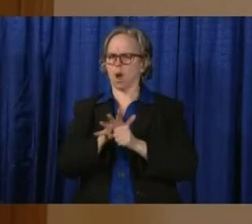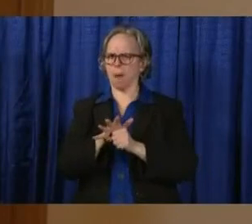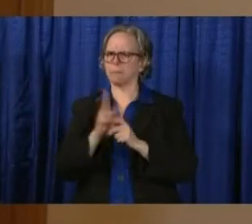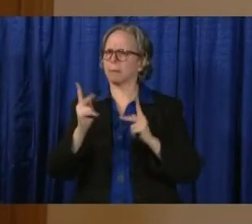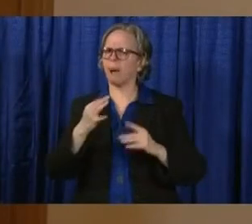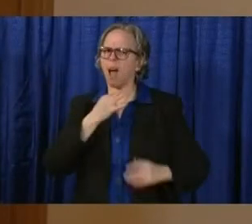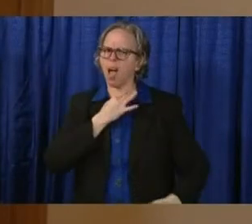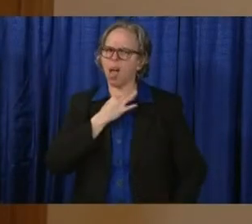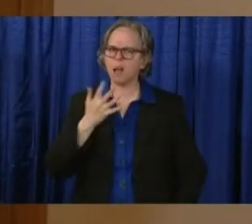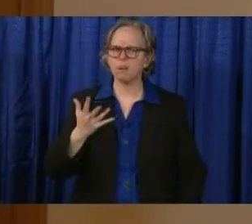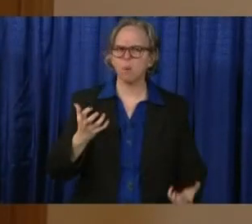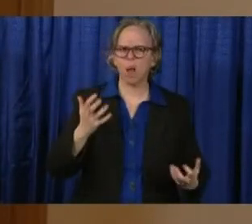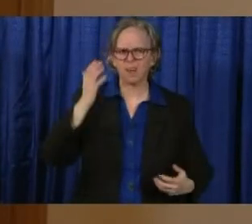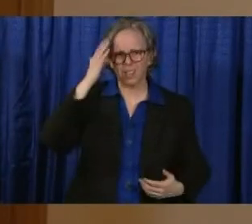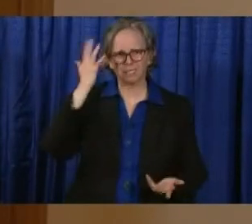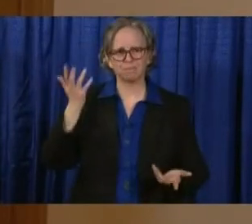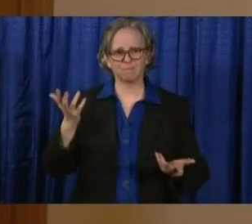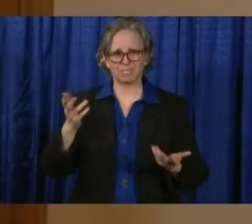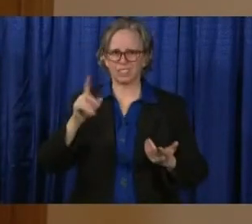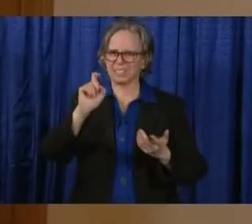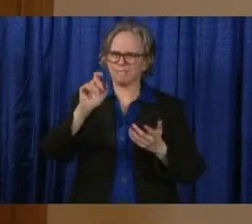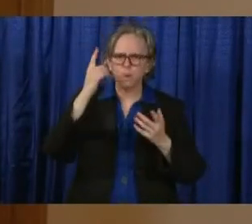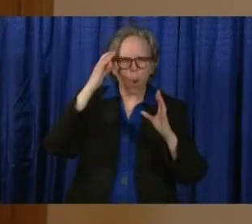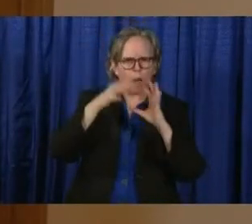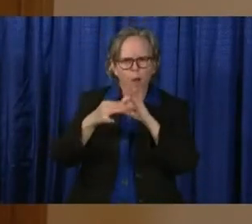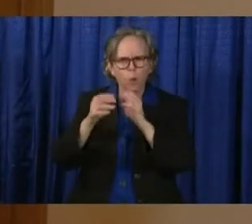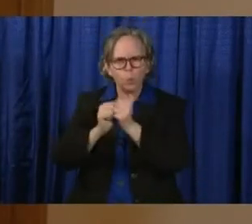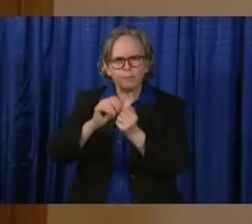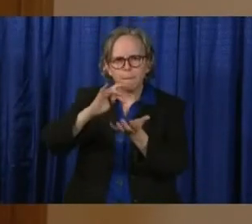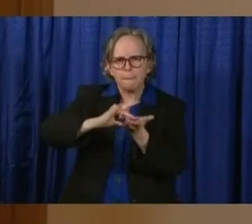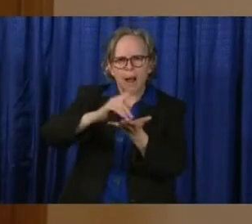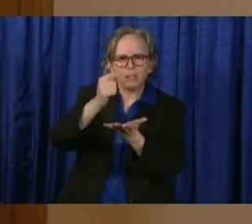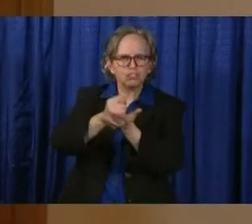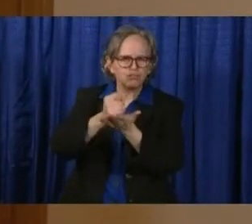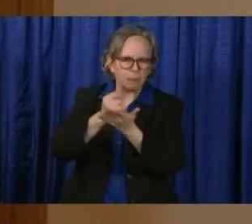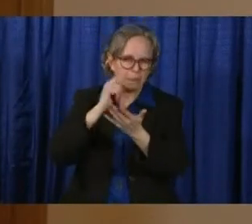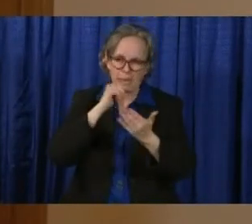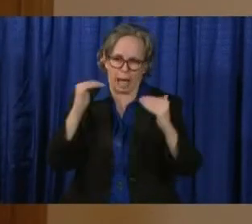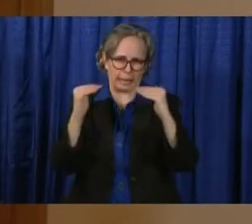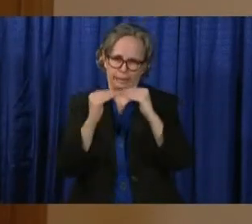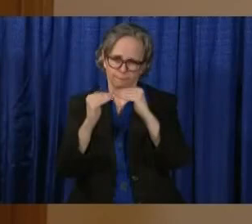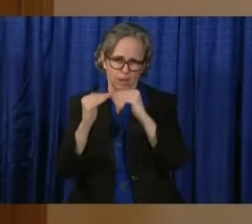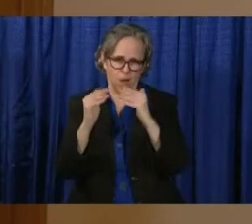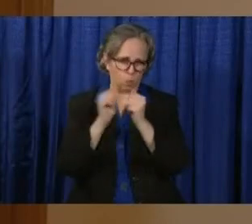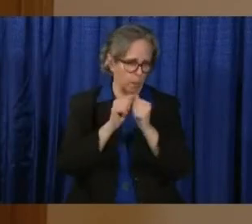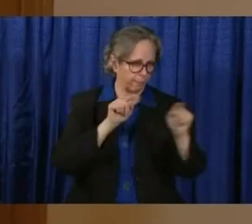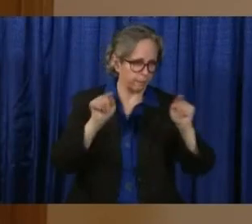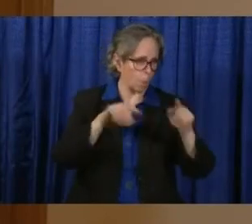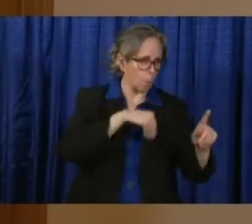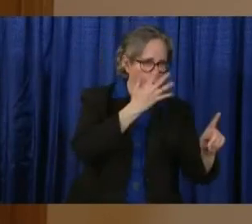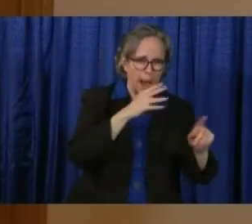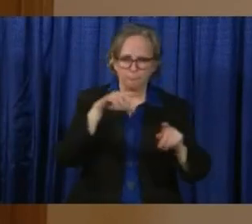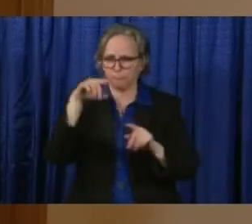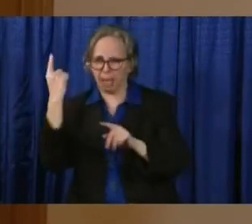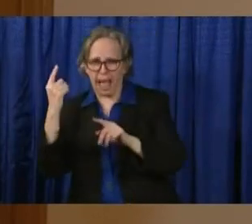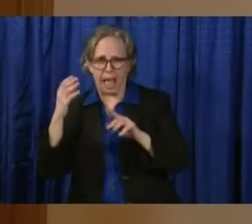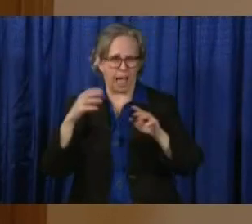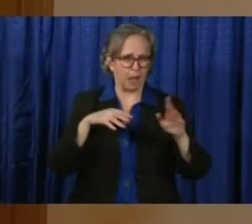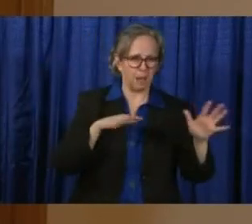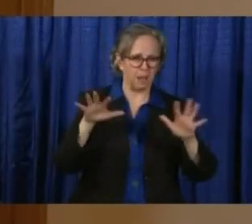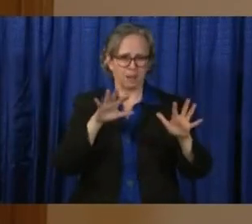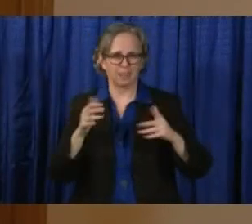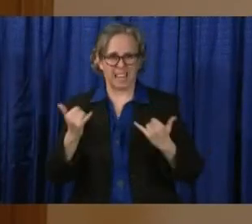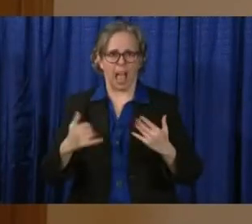very same issues that have faced us before the stress of a pandemic, we know have a chance of being greater